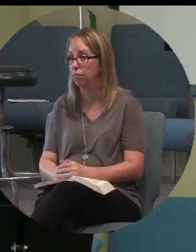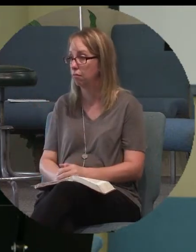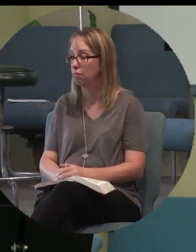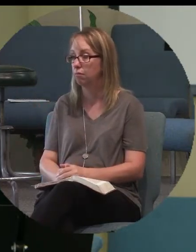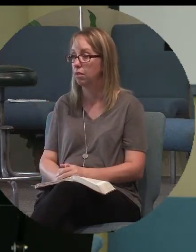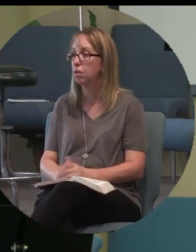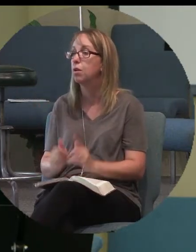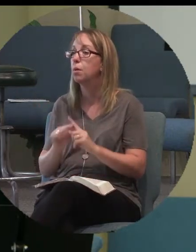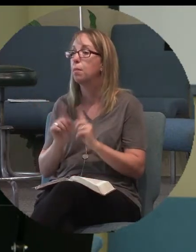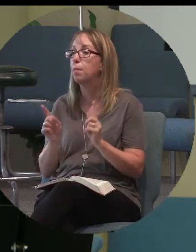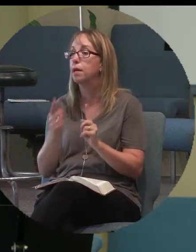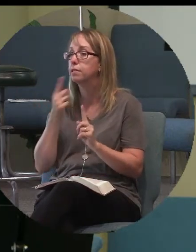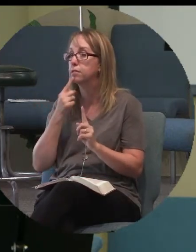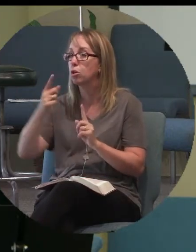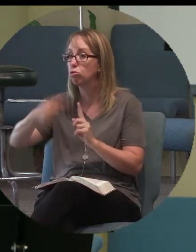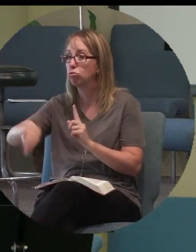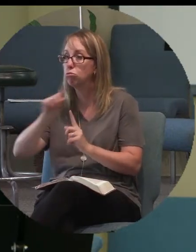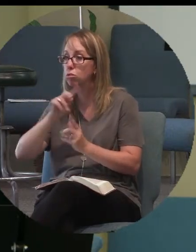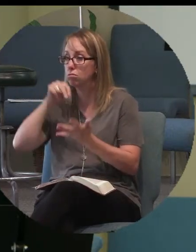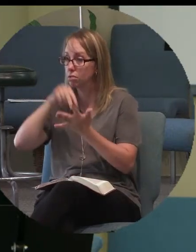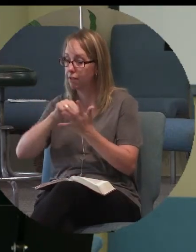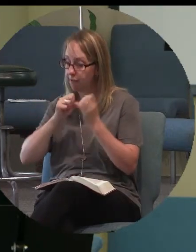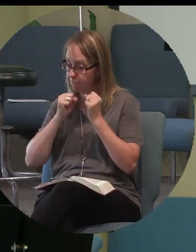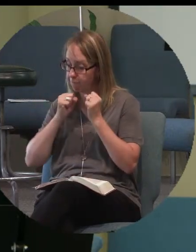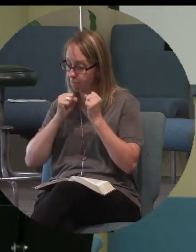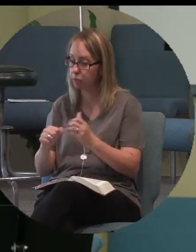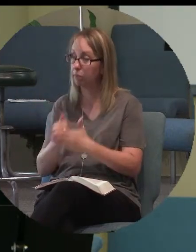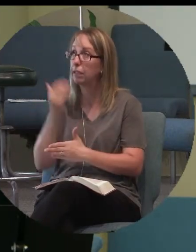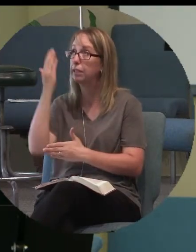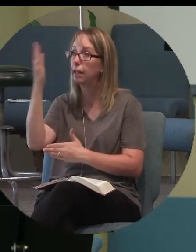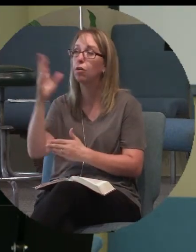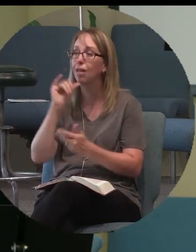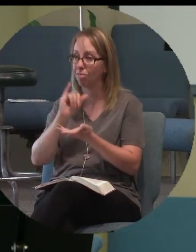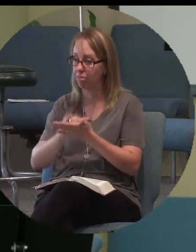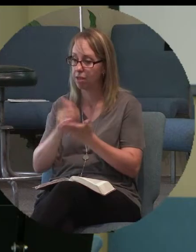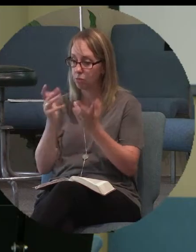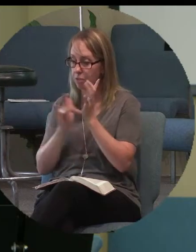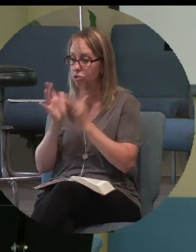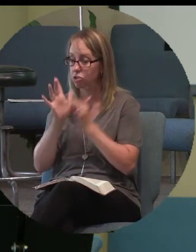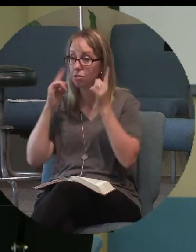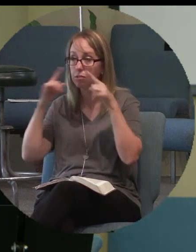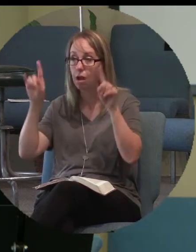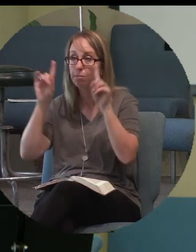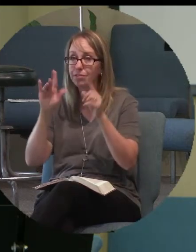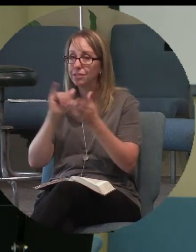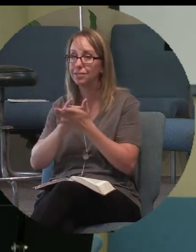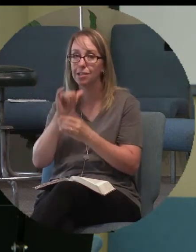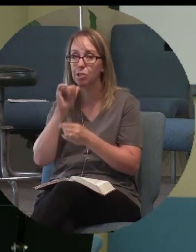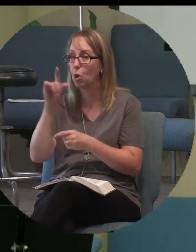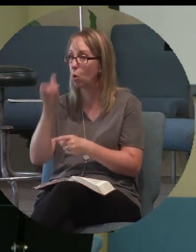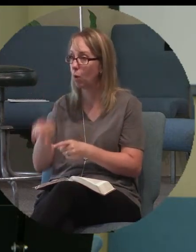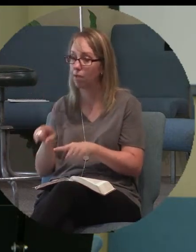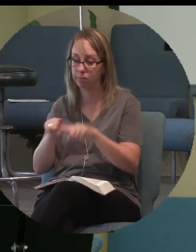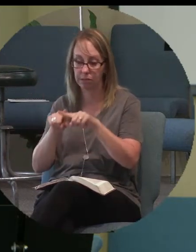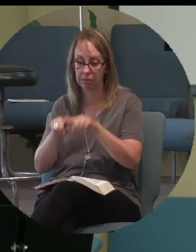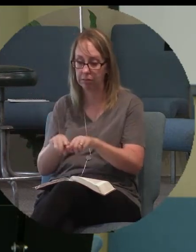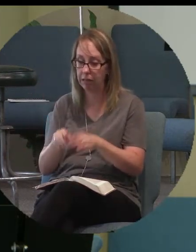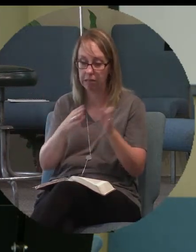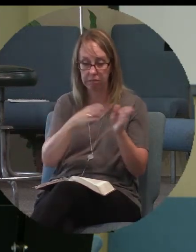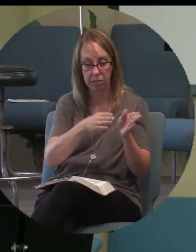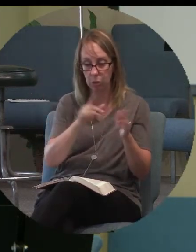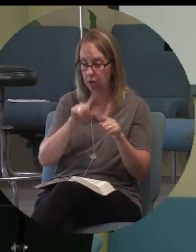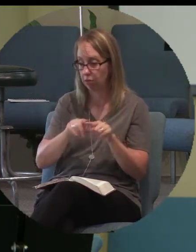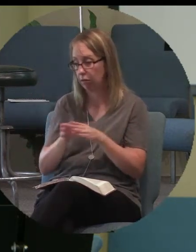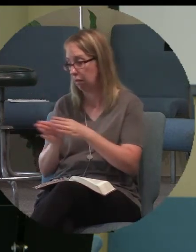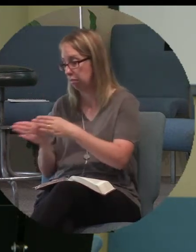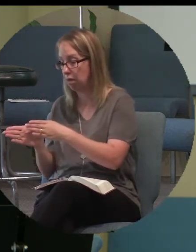But he says, you stand firm in me. That's what Jesus accomplished here. He said, you don't have to lean so far this way or lean